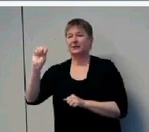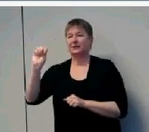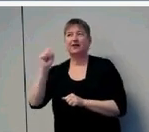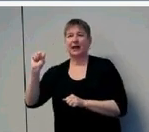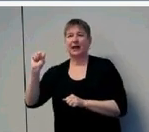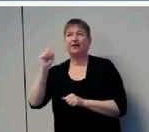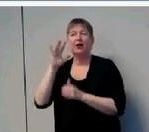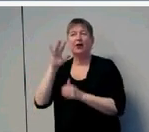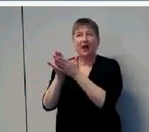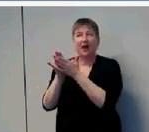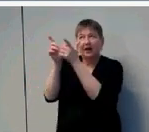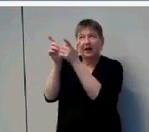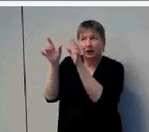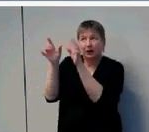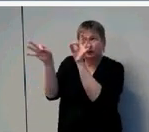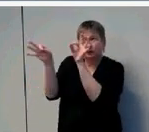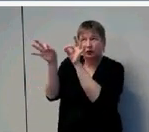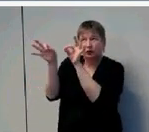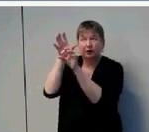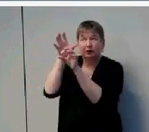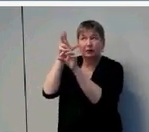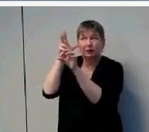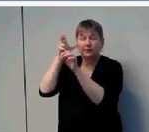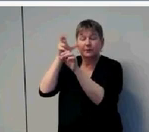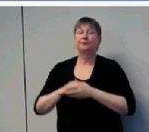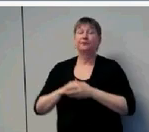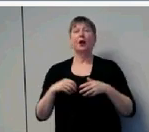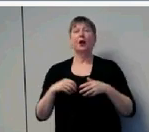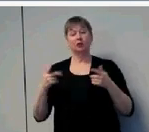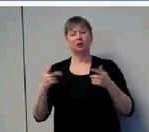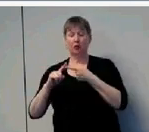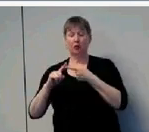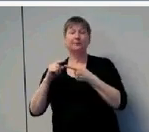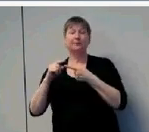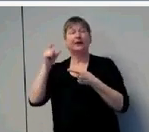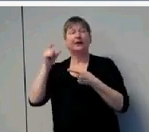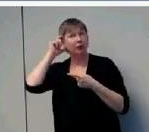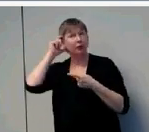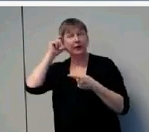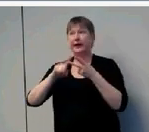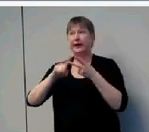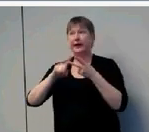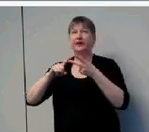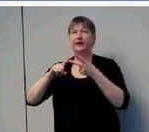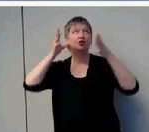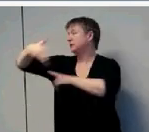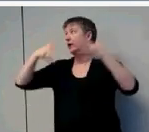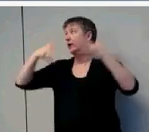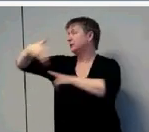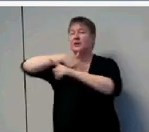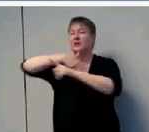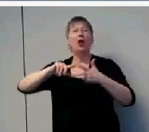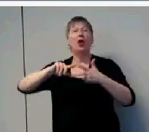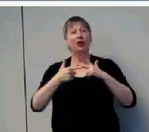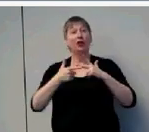Also, distance from the talker. We could imagine that this little one has really good access to the